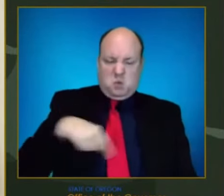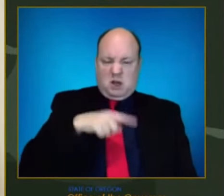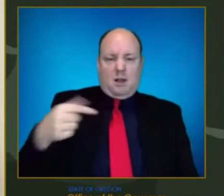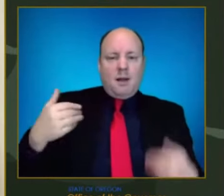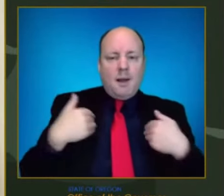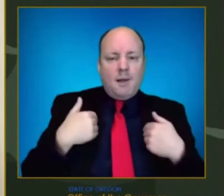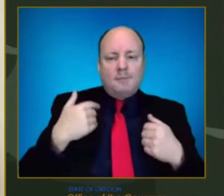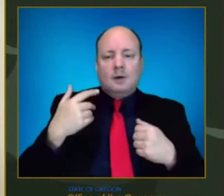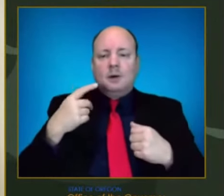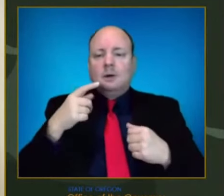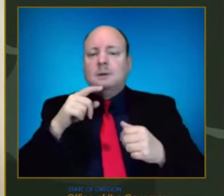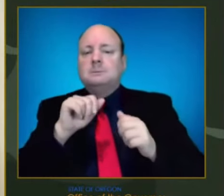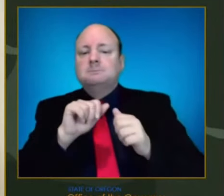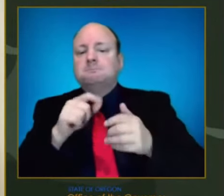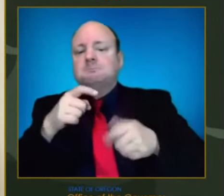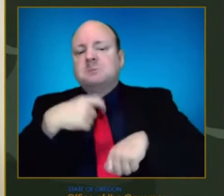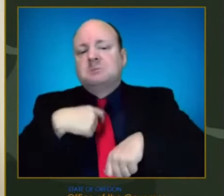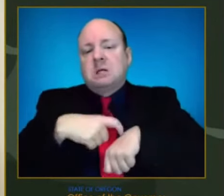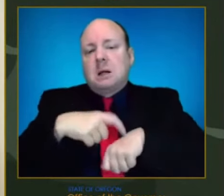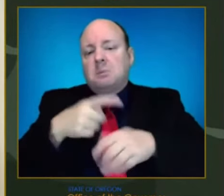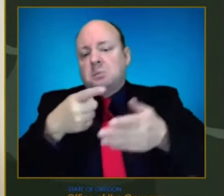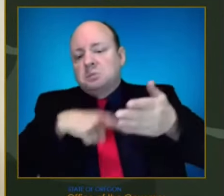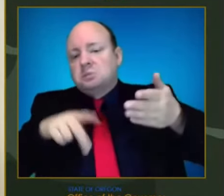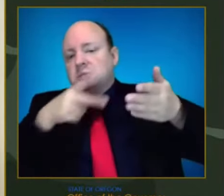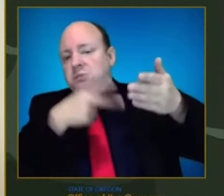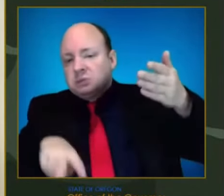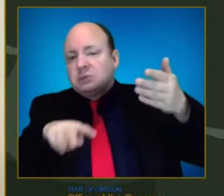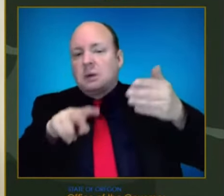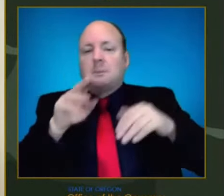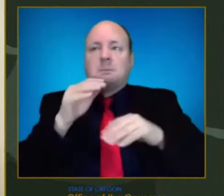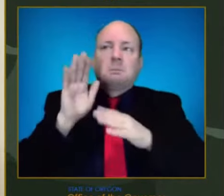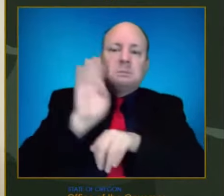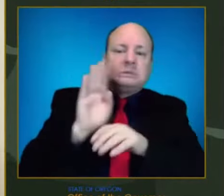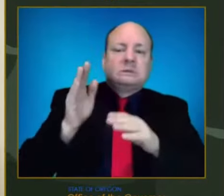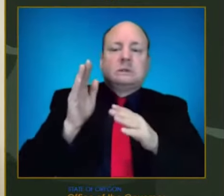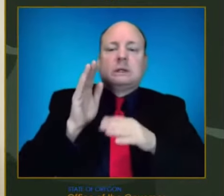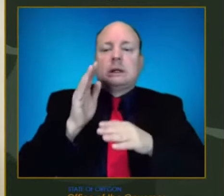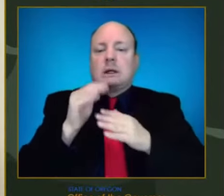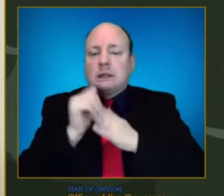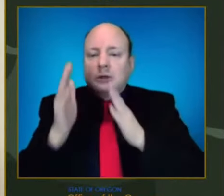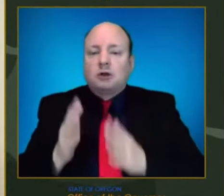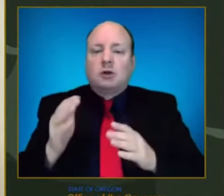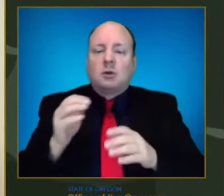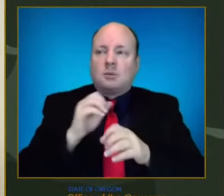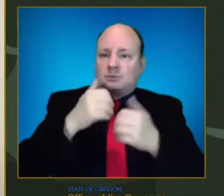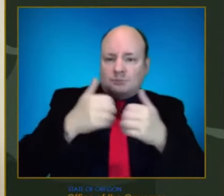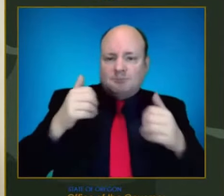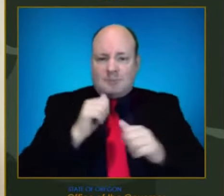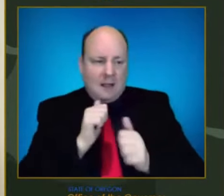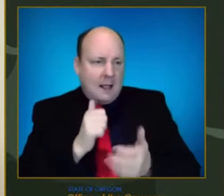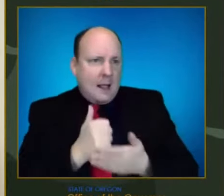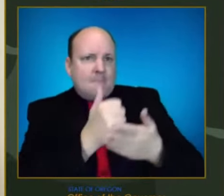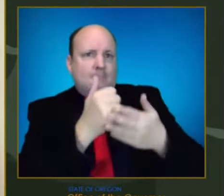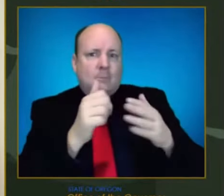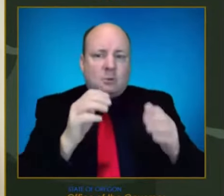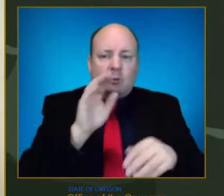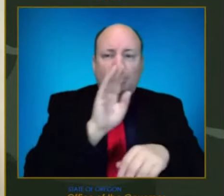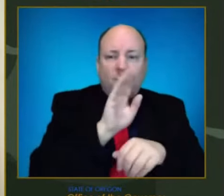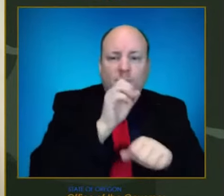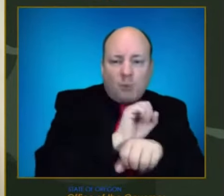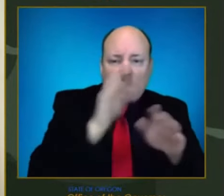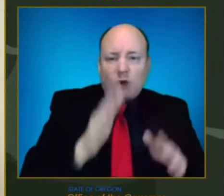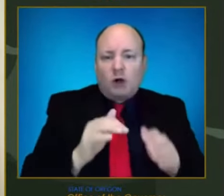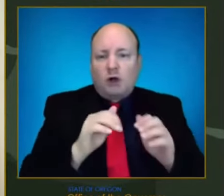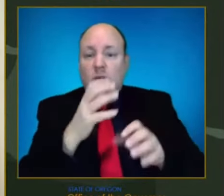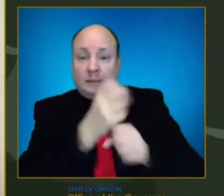business leaders to step up to encourage their employees to get boosted or get vaccinated if they